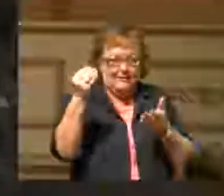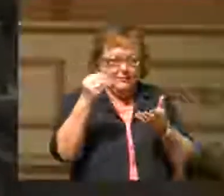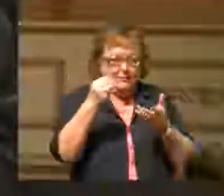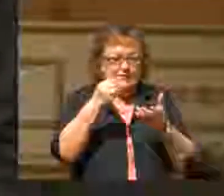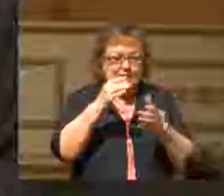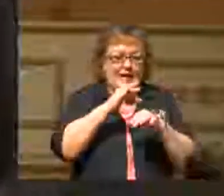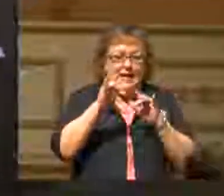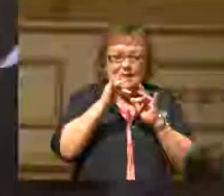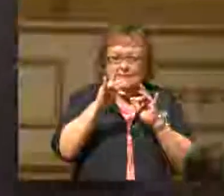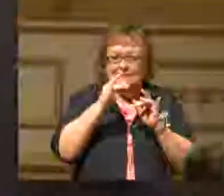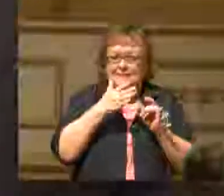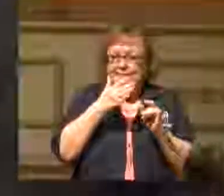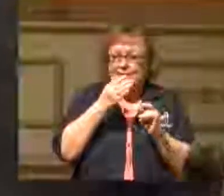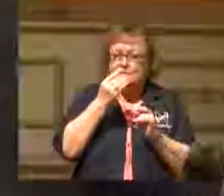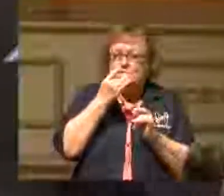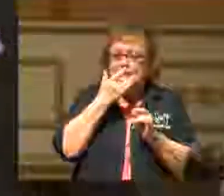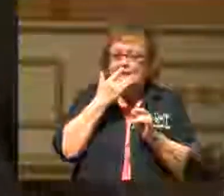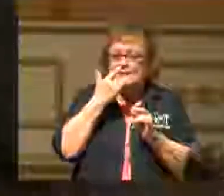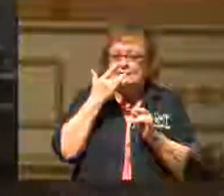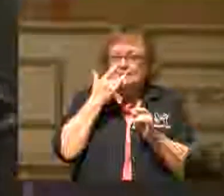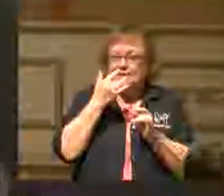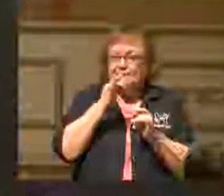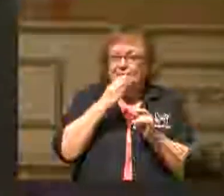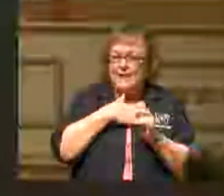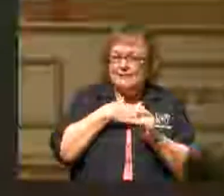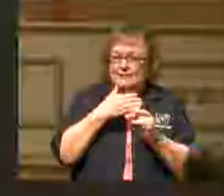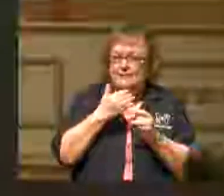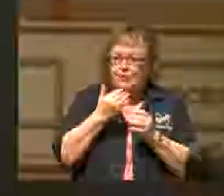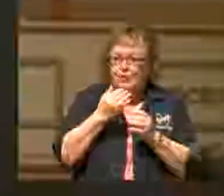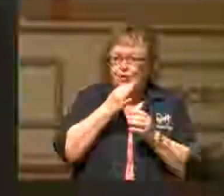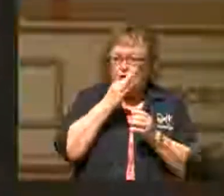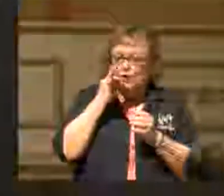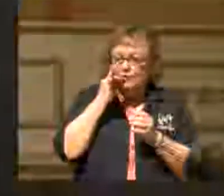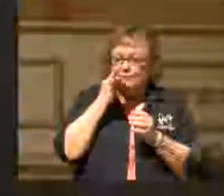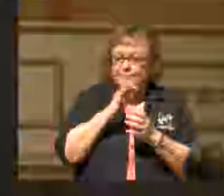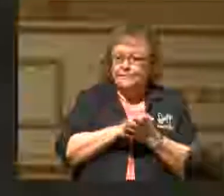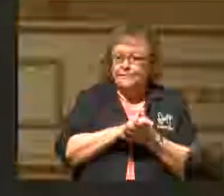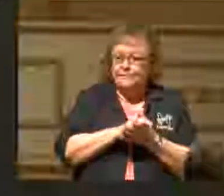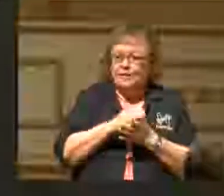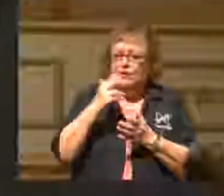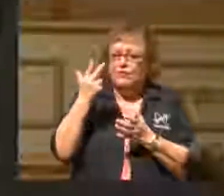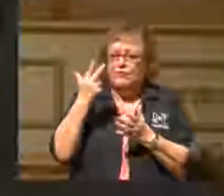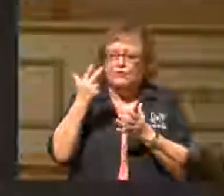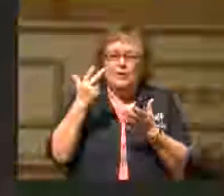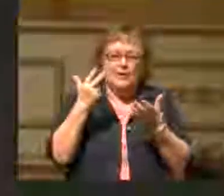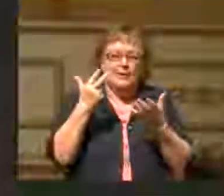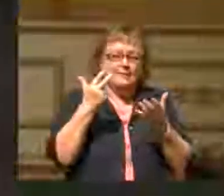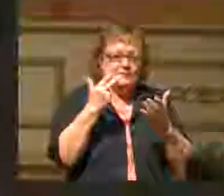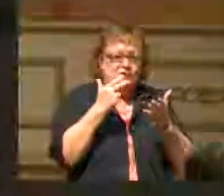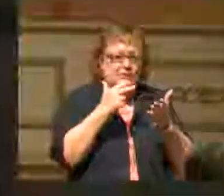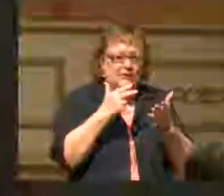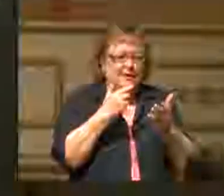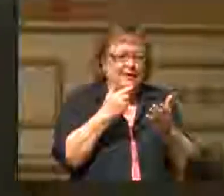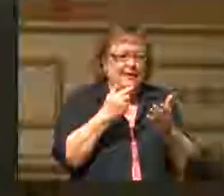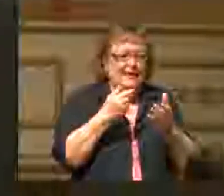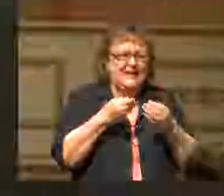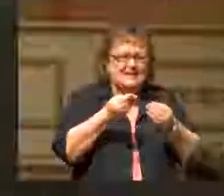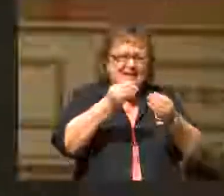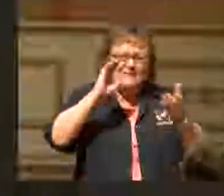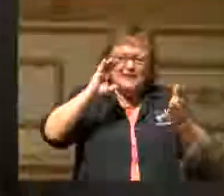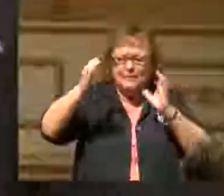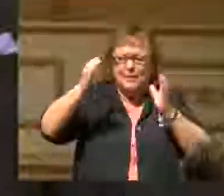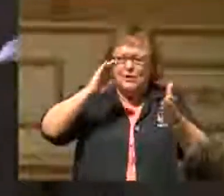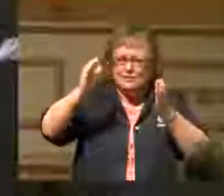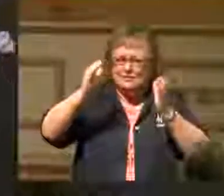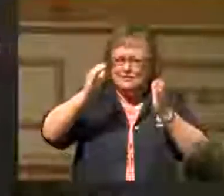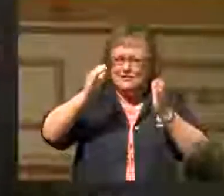this in context, and then we'll see the three excuses. Here's the context. He's giving a parable about the